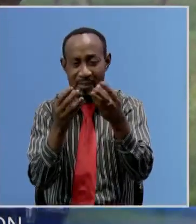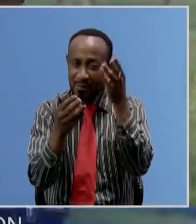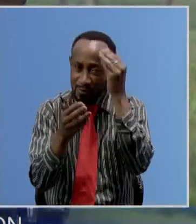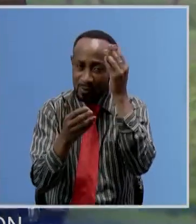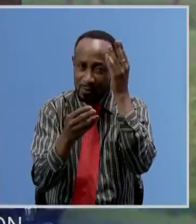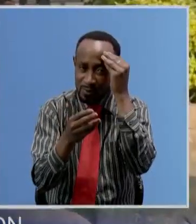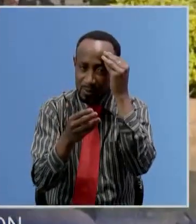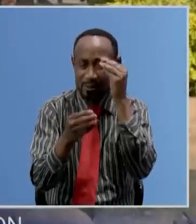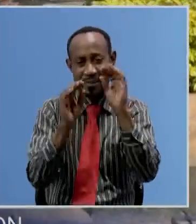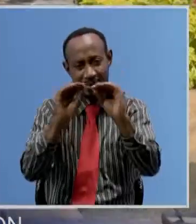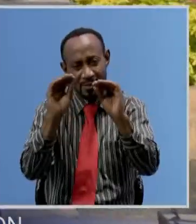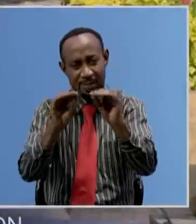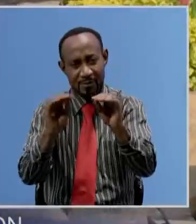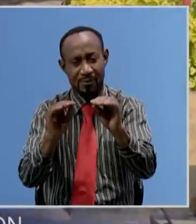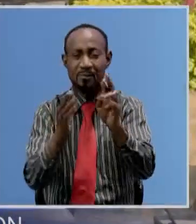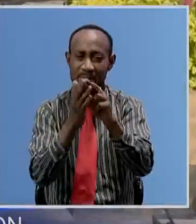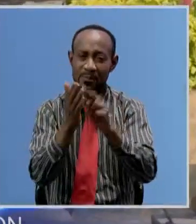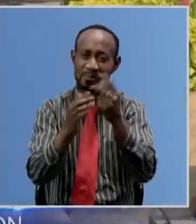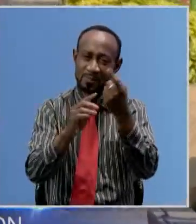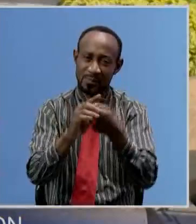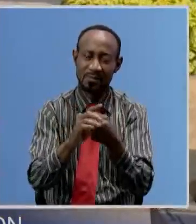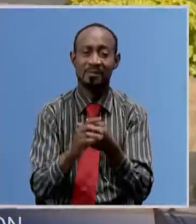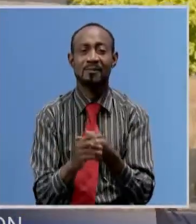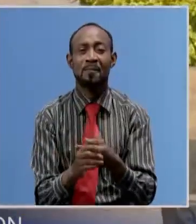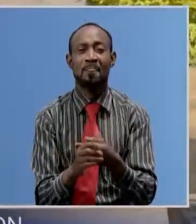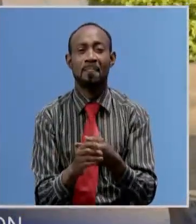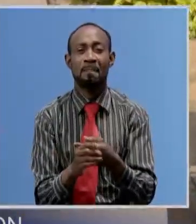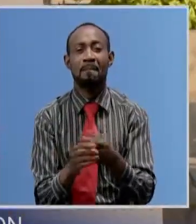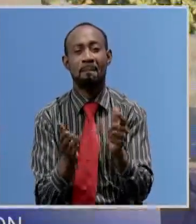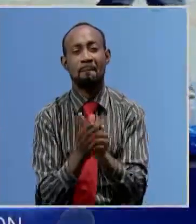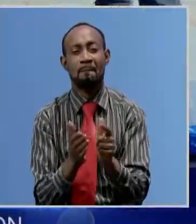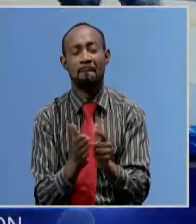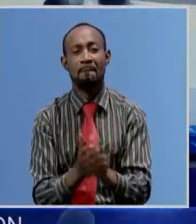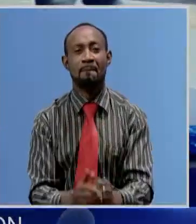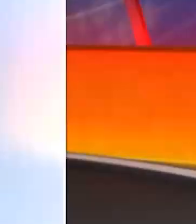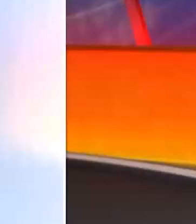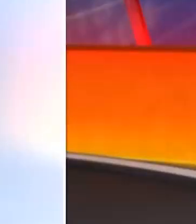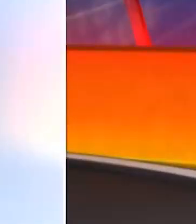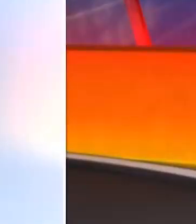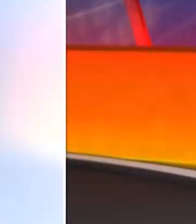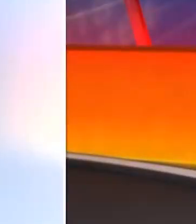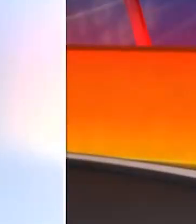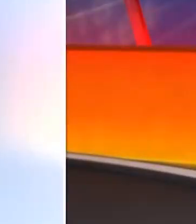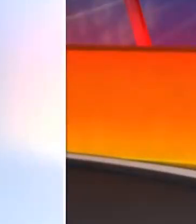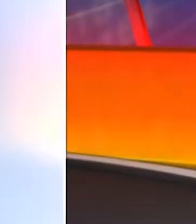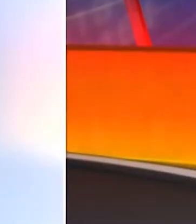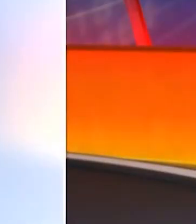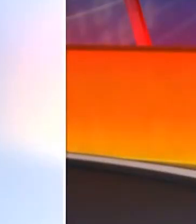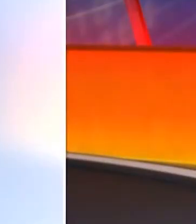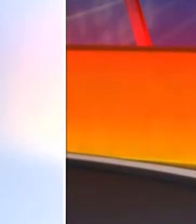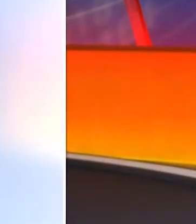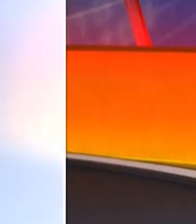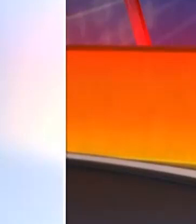among others mary kachepa zen mbese news busaka thank you so much for